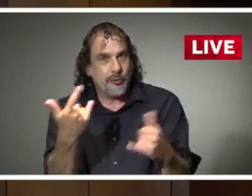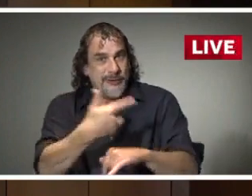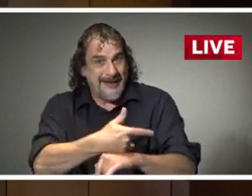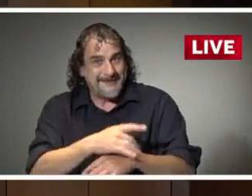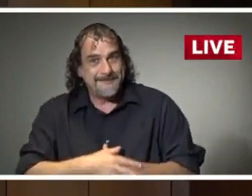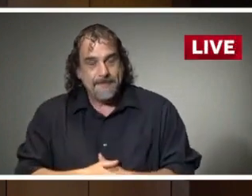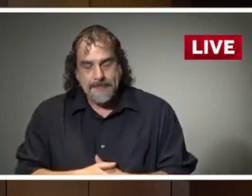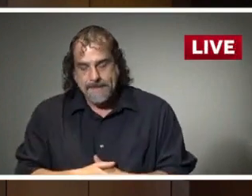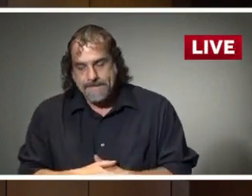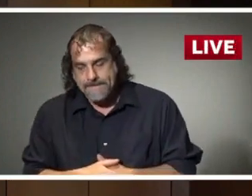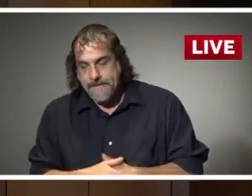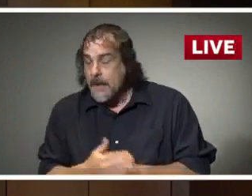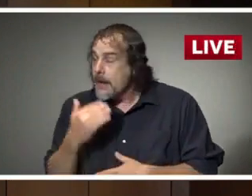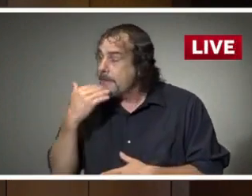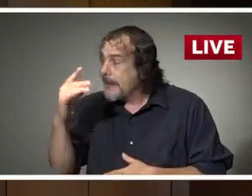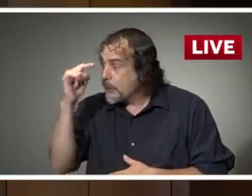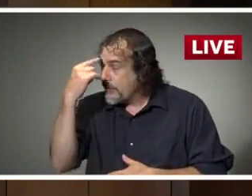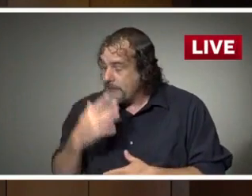Thank you very much, Governor.